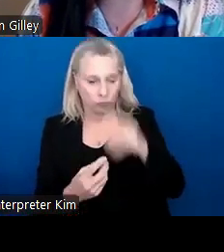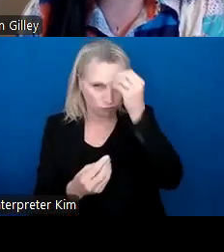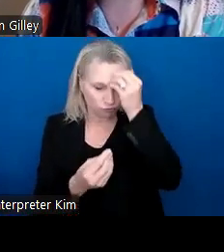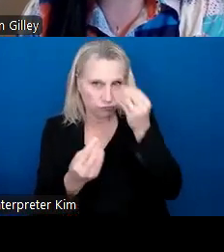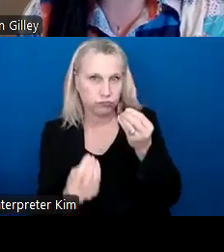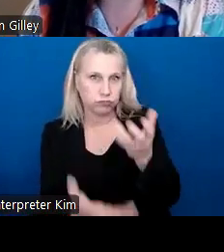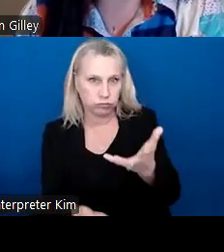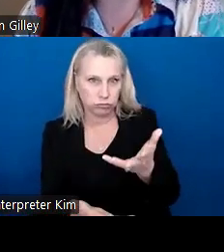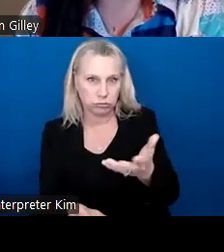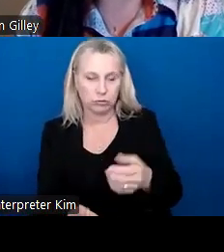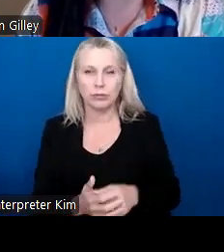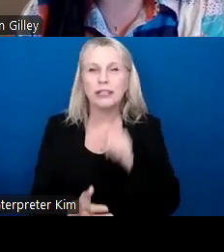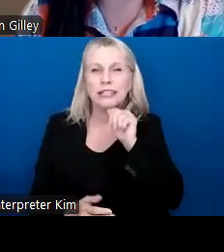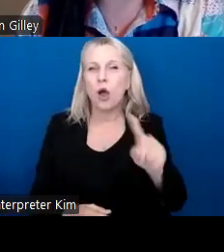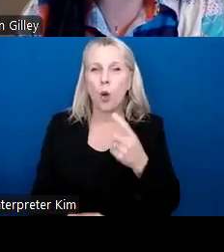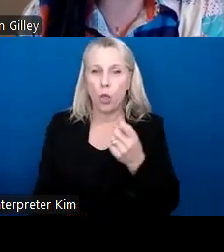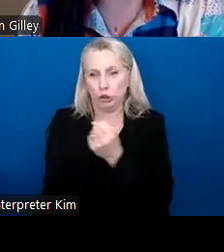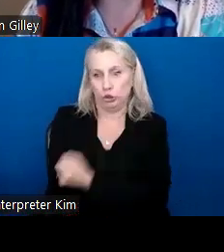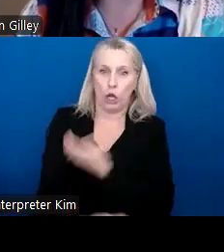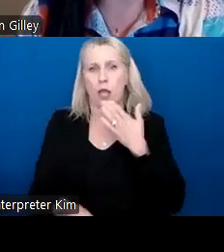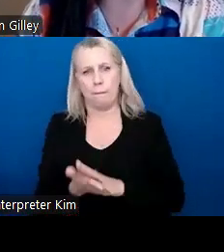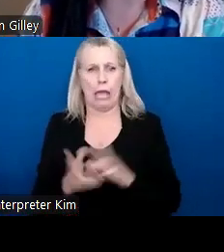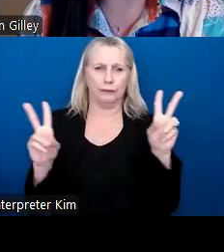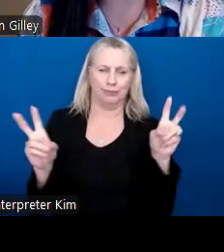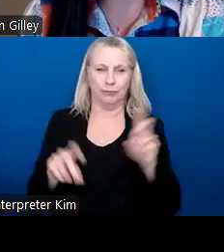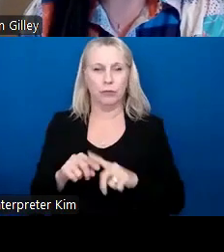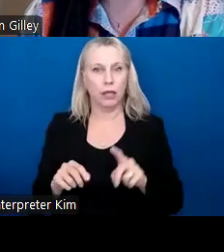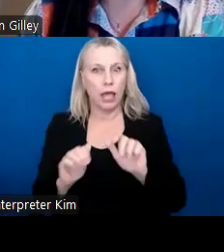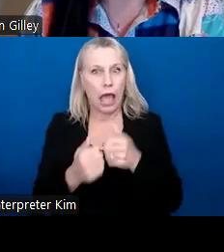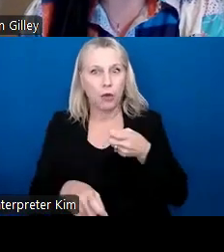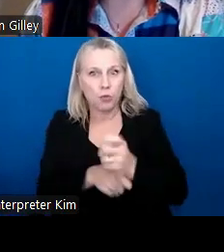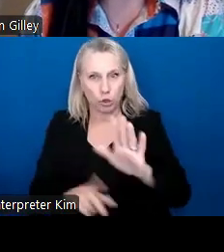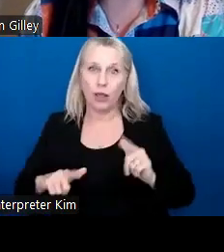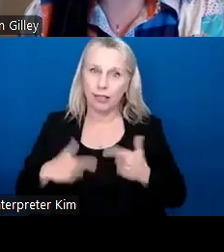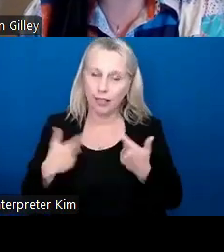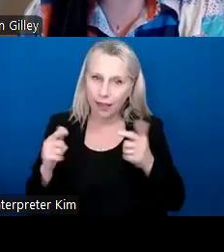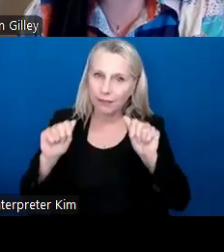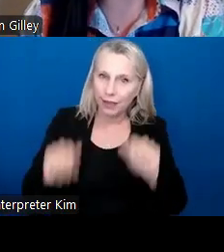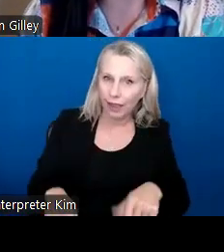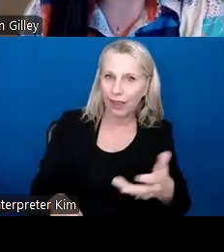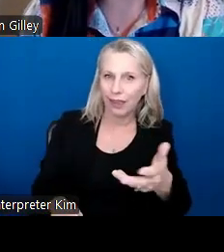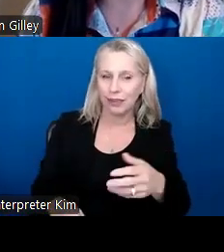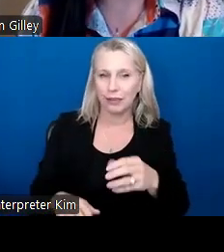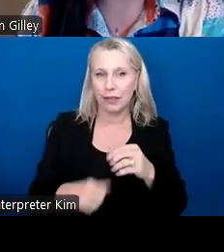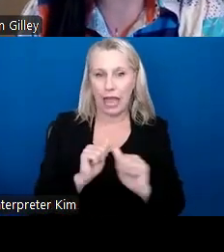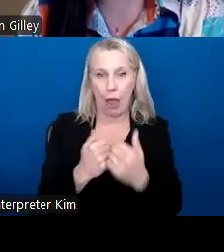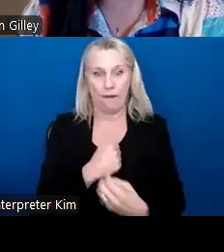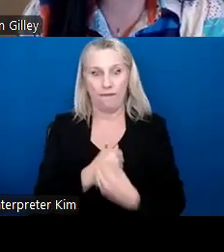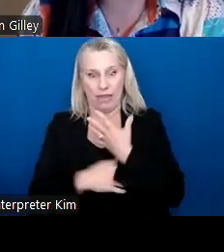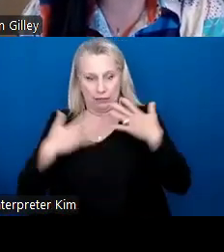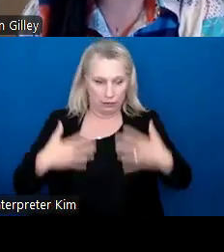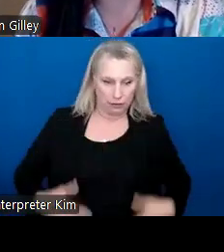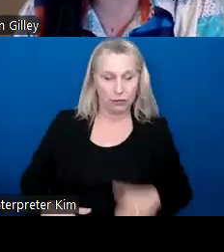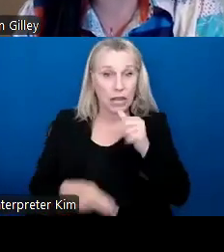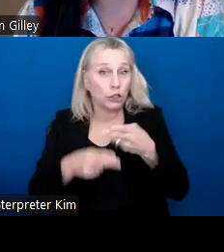not just drugs are bad, but what can they do to your life? And how can they affect you? Not just